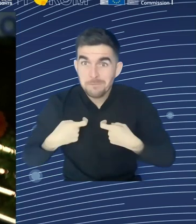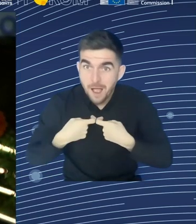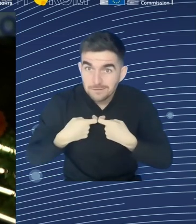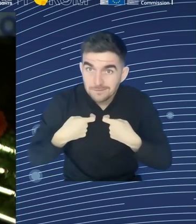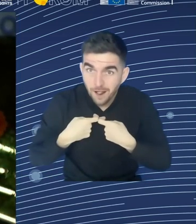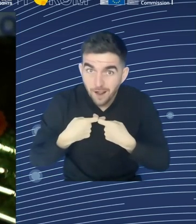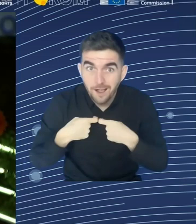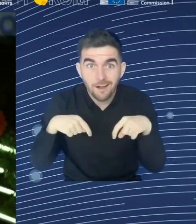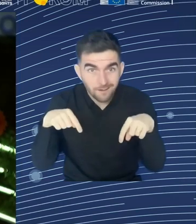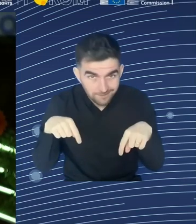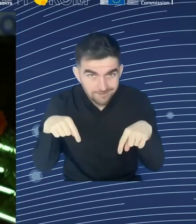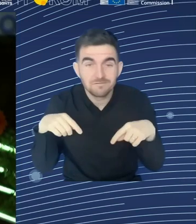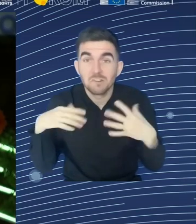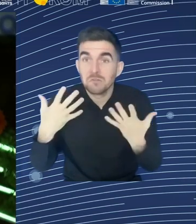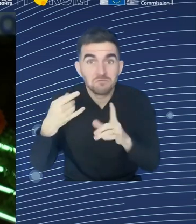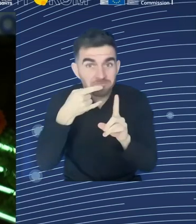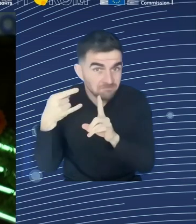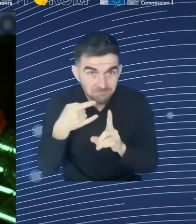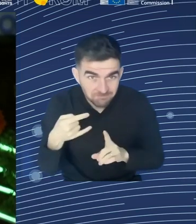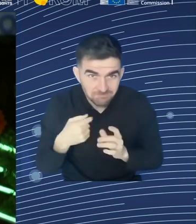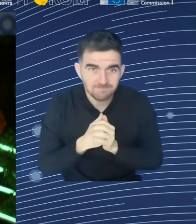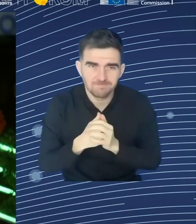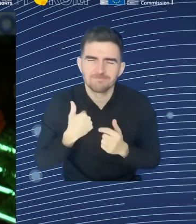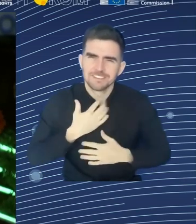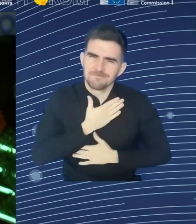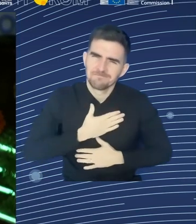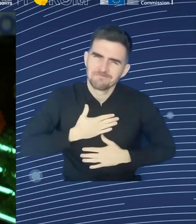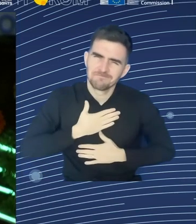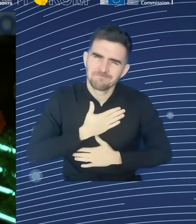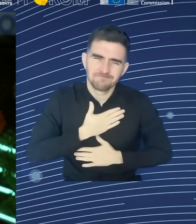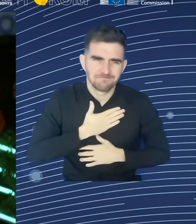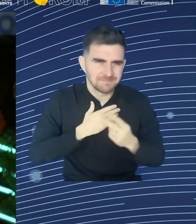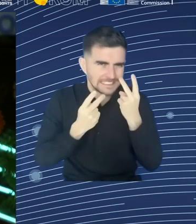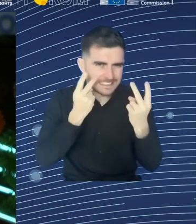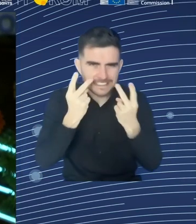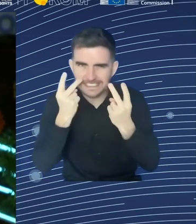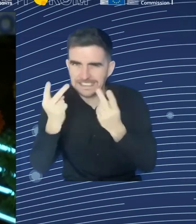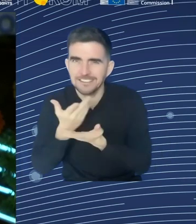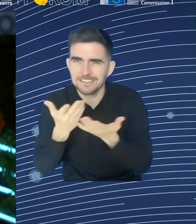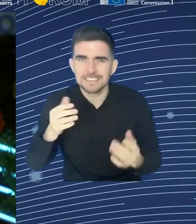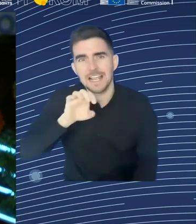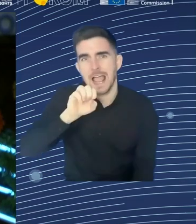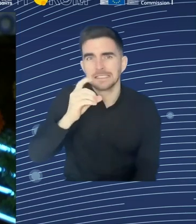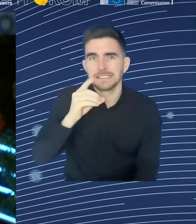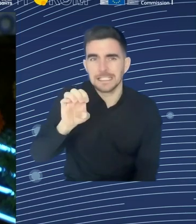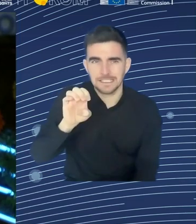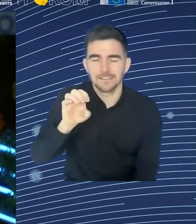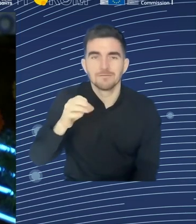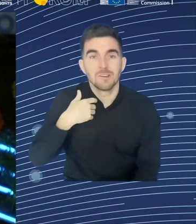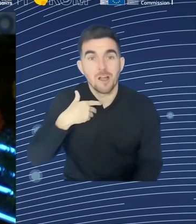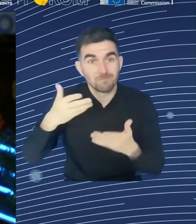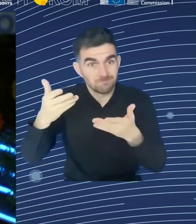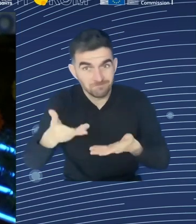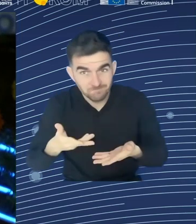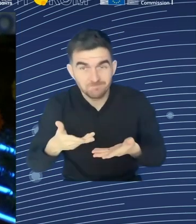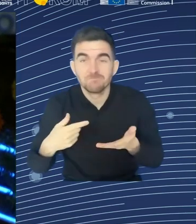actually a very rich source of analysis information. And I'm afraid I might have a few too